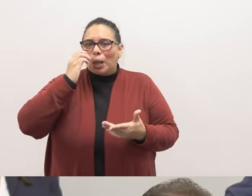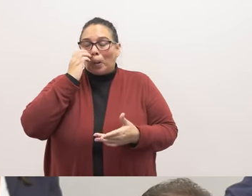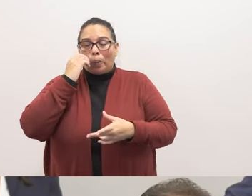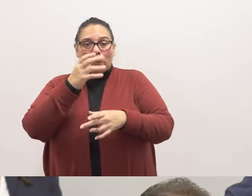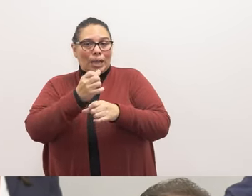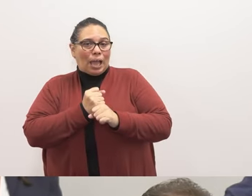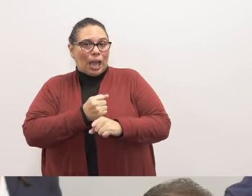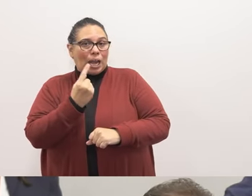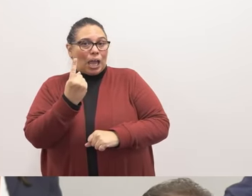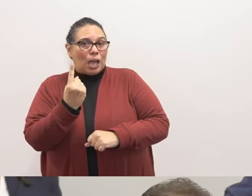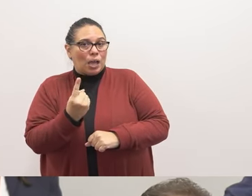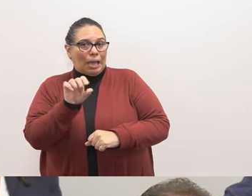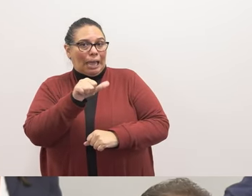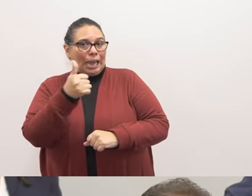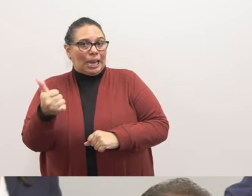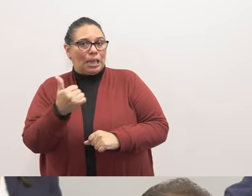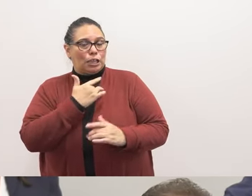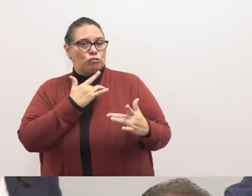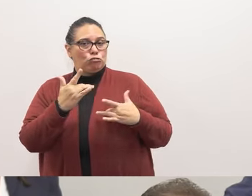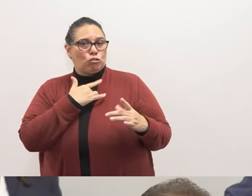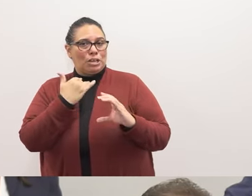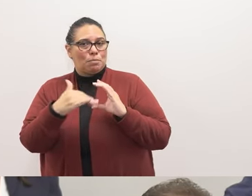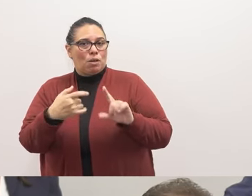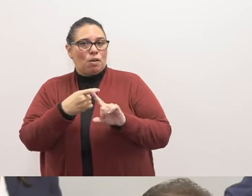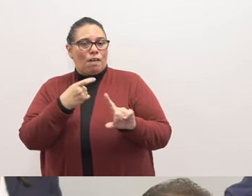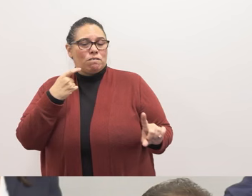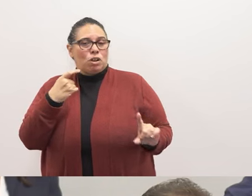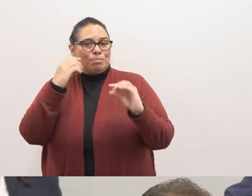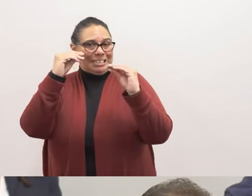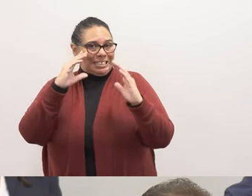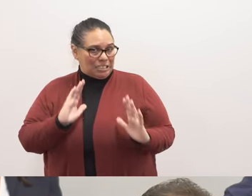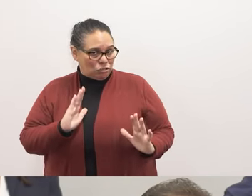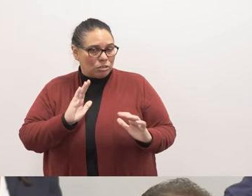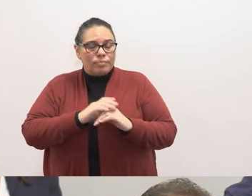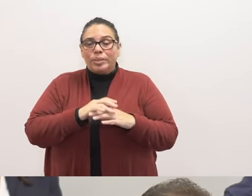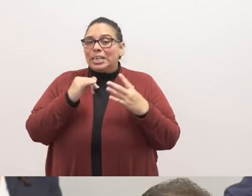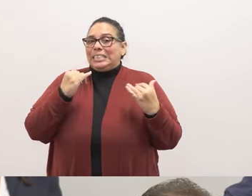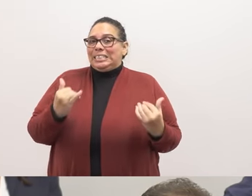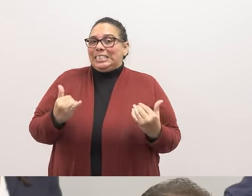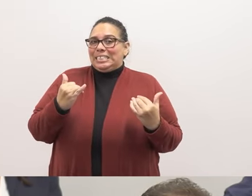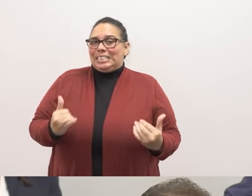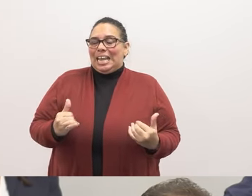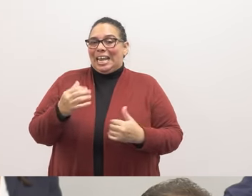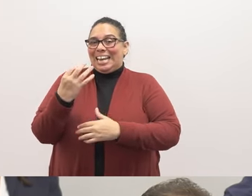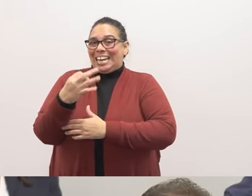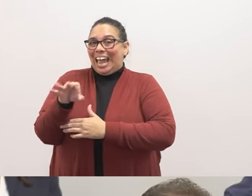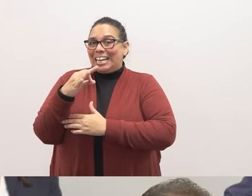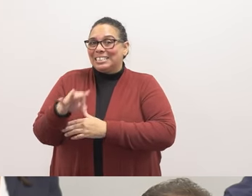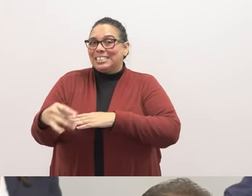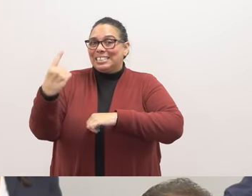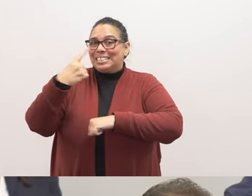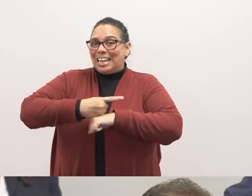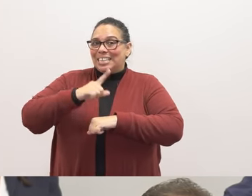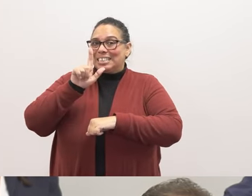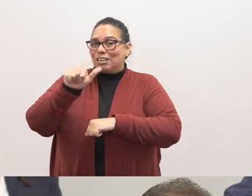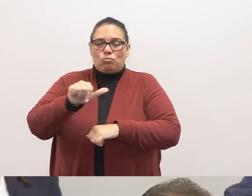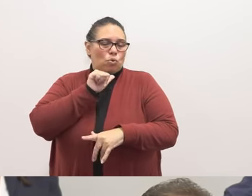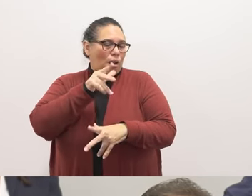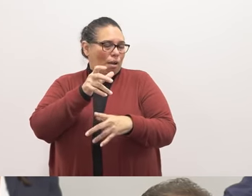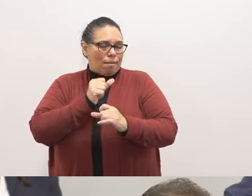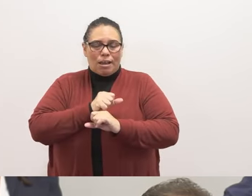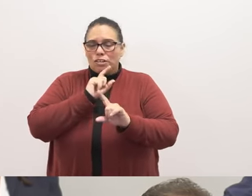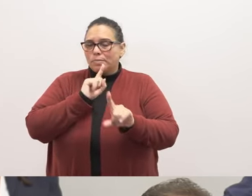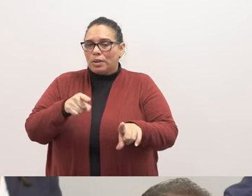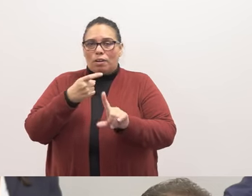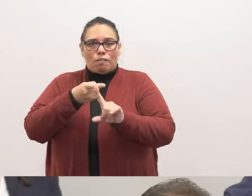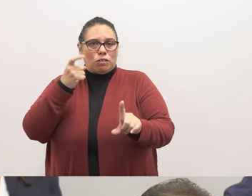another concerned email and phone call from the children's teacher. Today, 19 days later, we have not received a response from